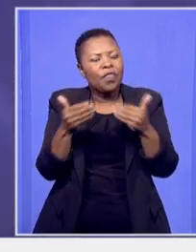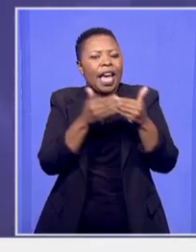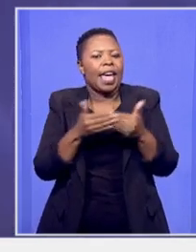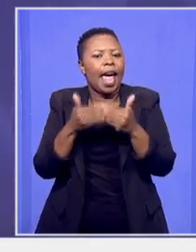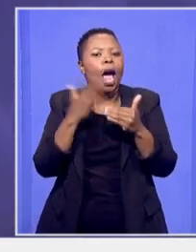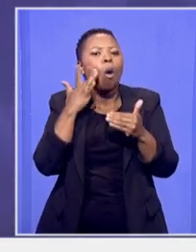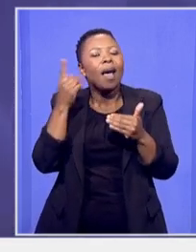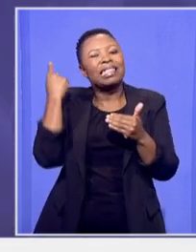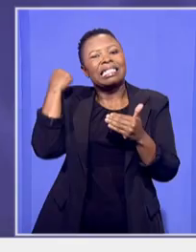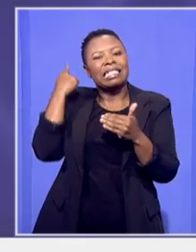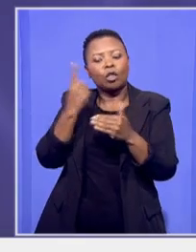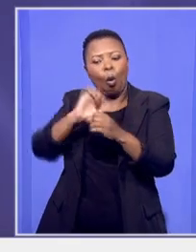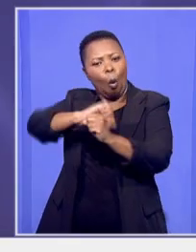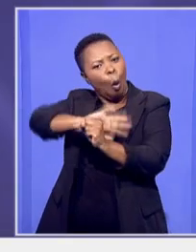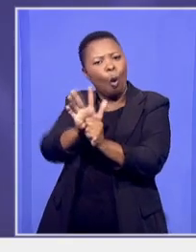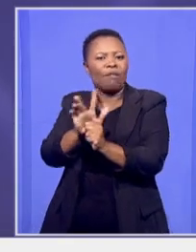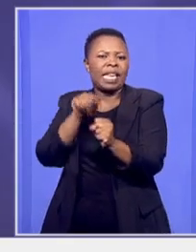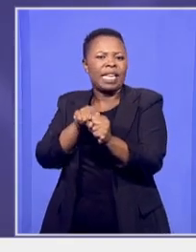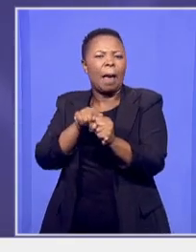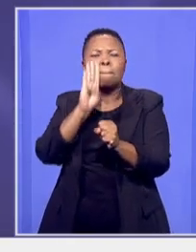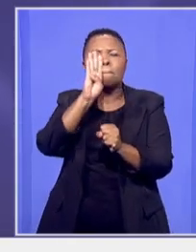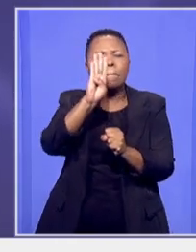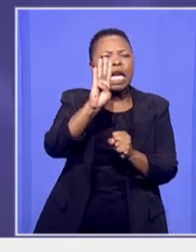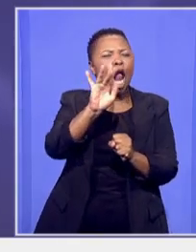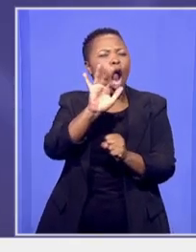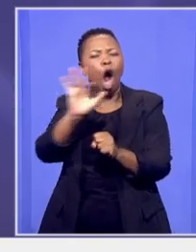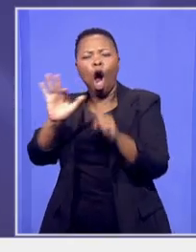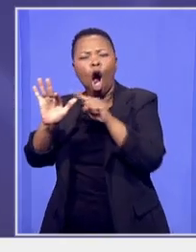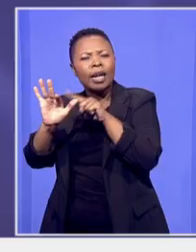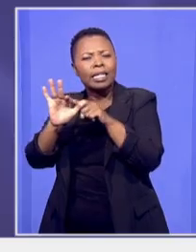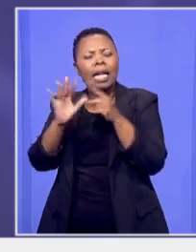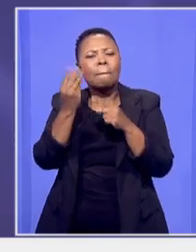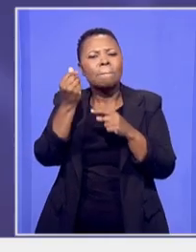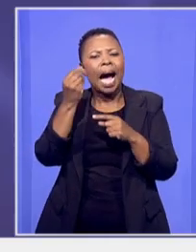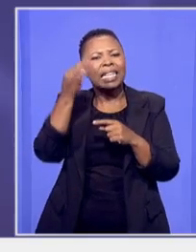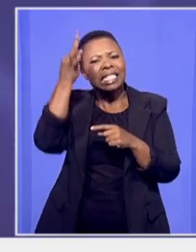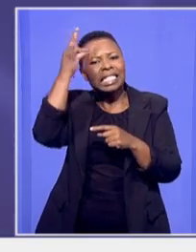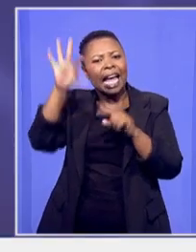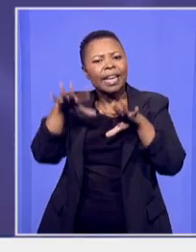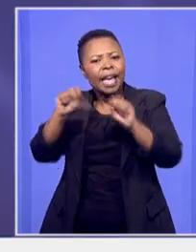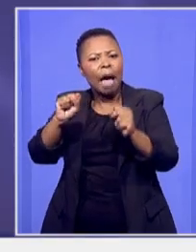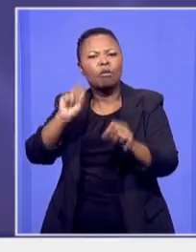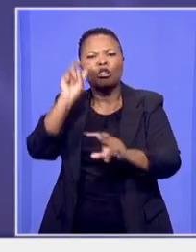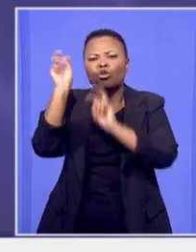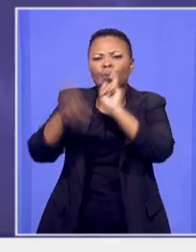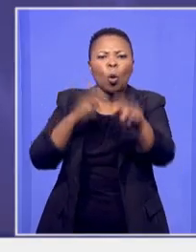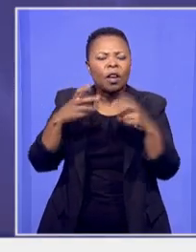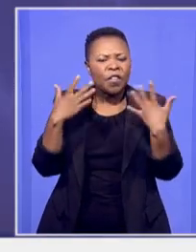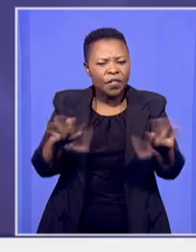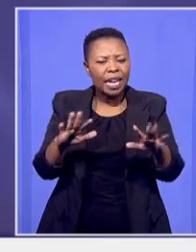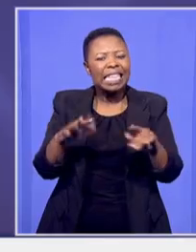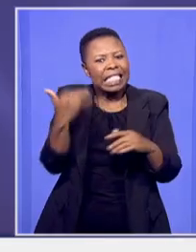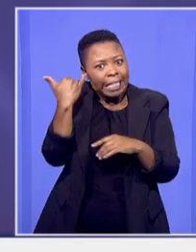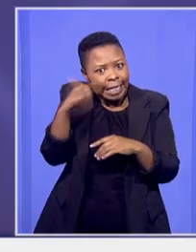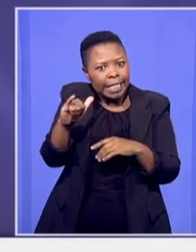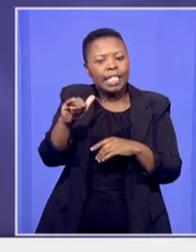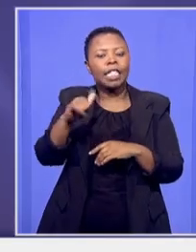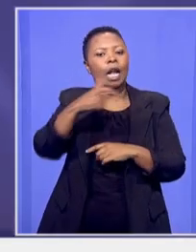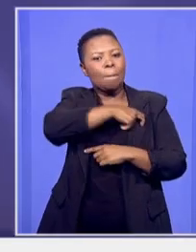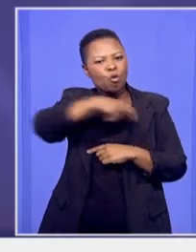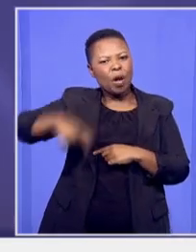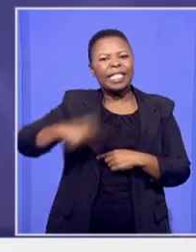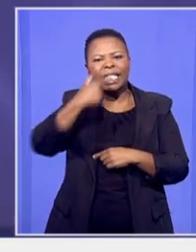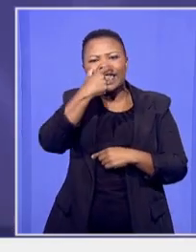-19 billions were stolen during state capture which still continues under President Ramaphosa today